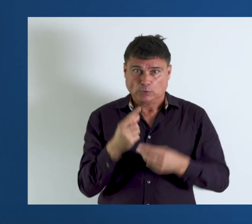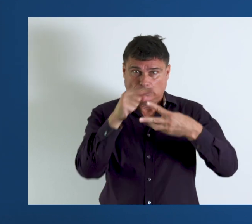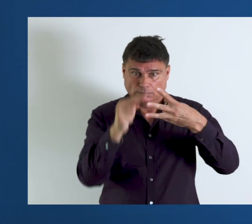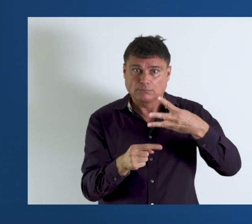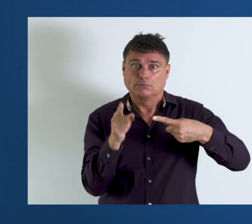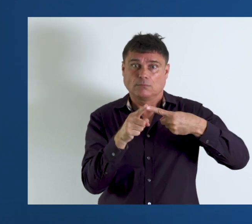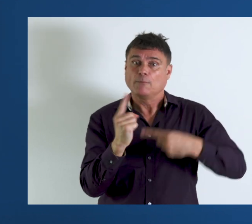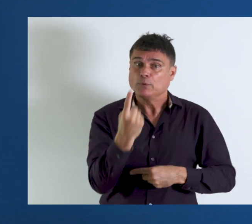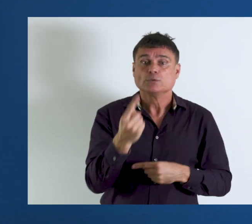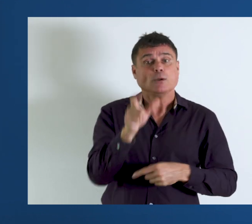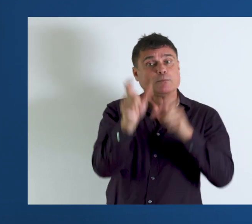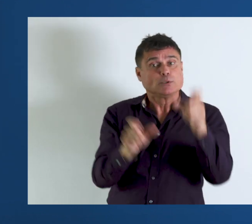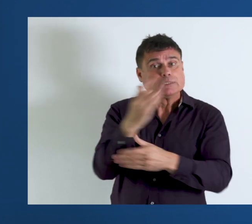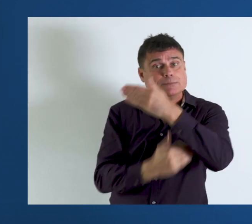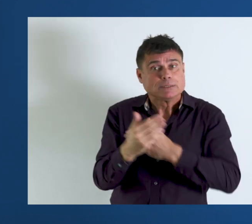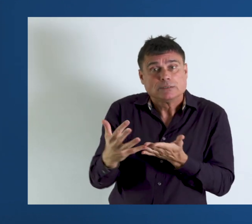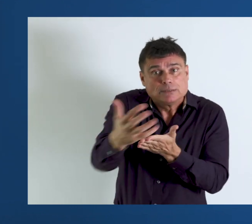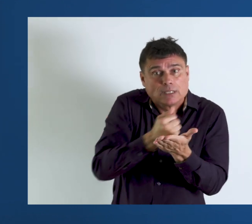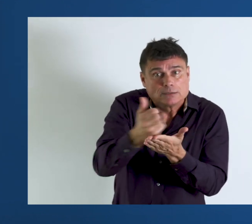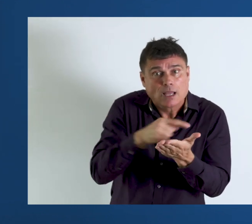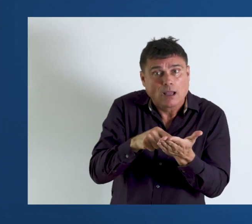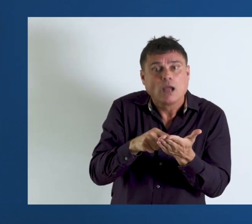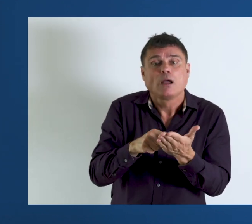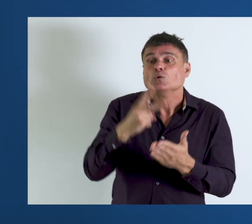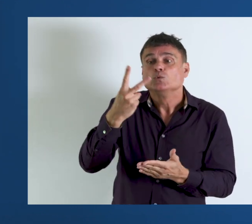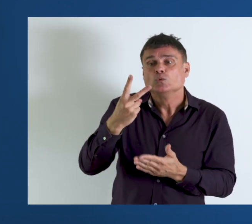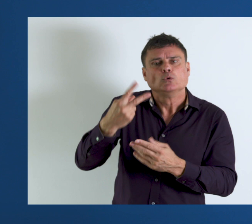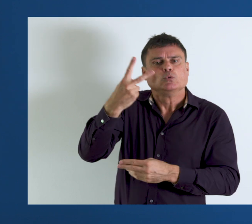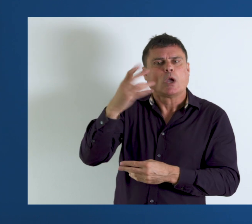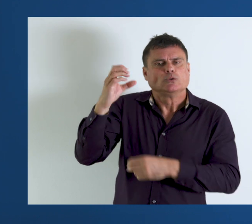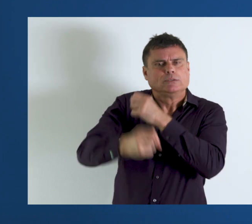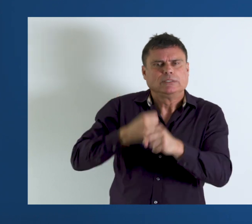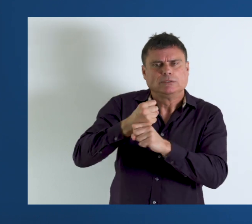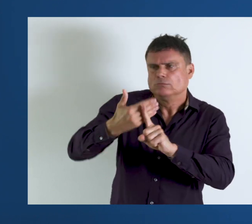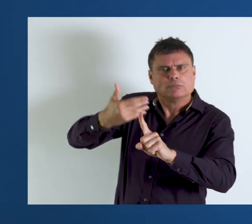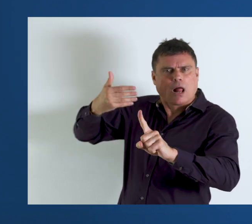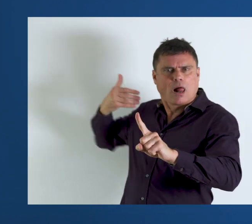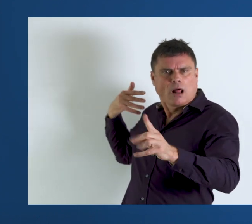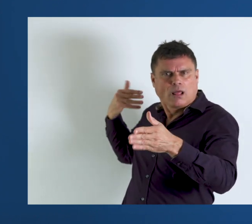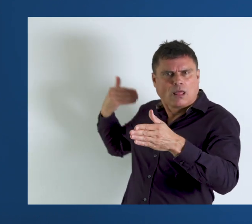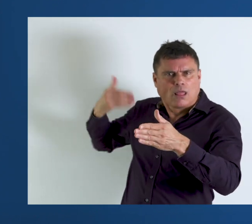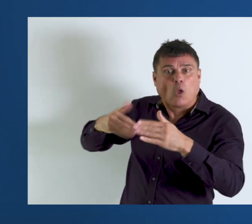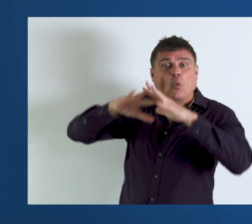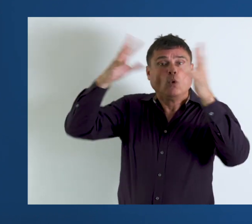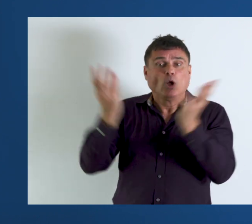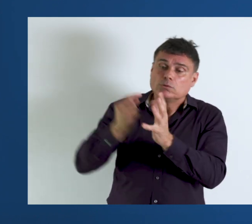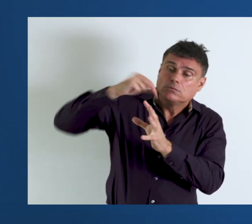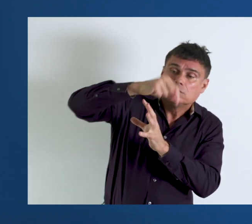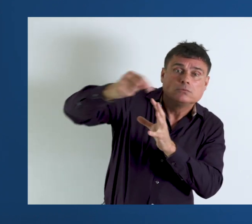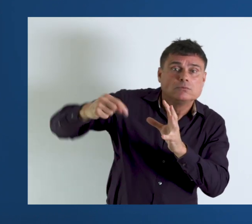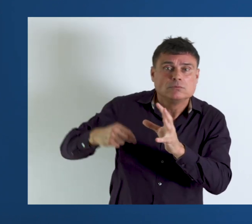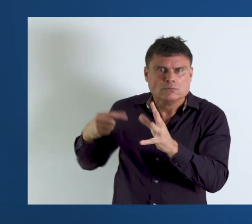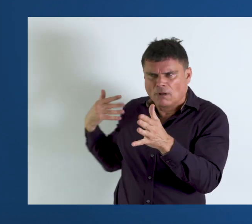First, data on persons with disabilities have been collected for the last two centuries, and all countries